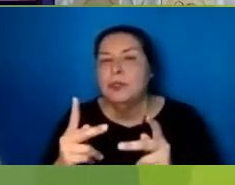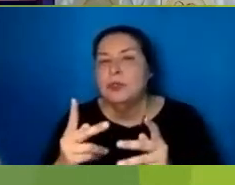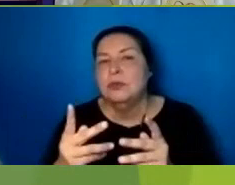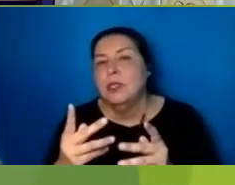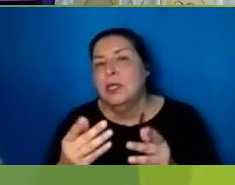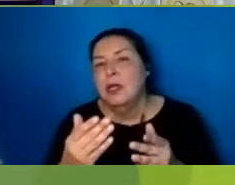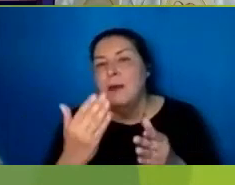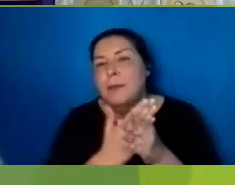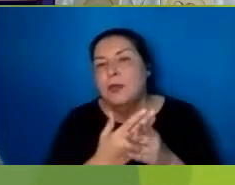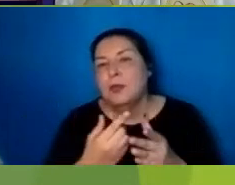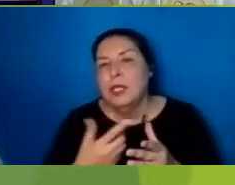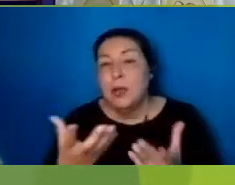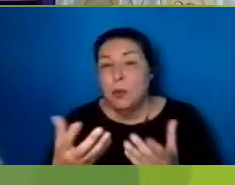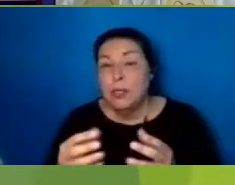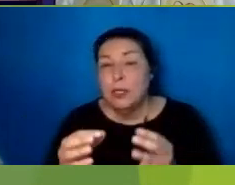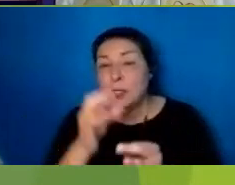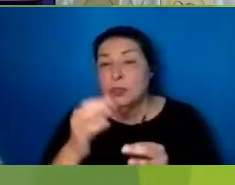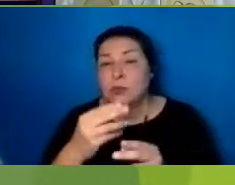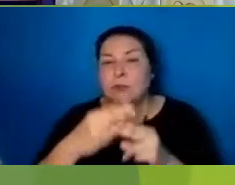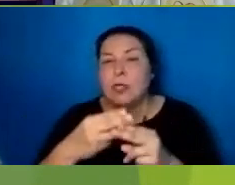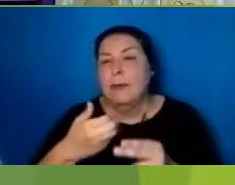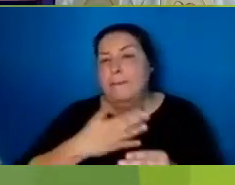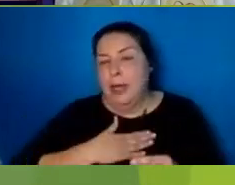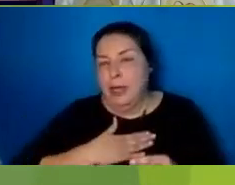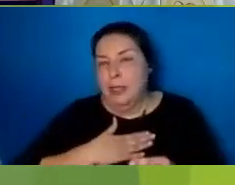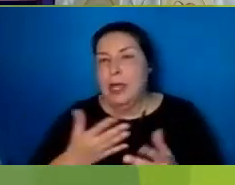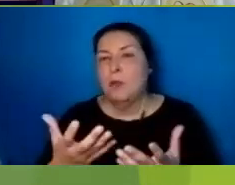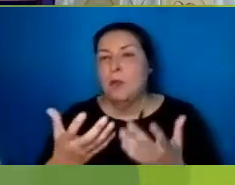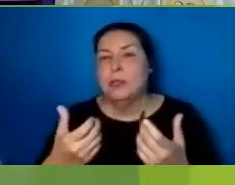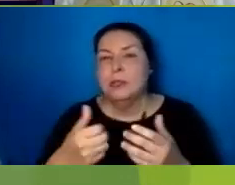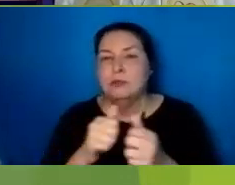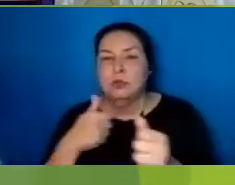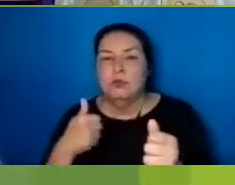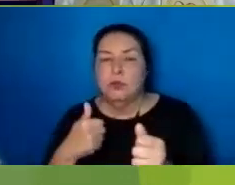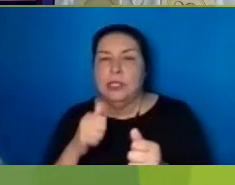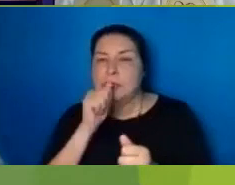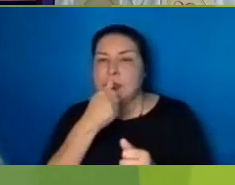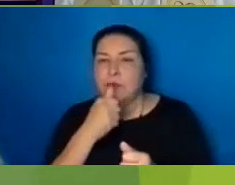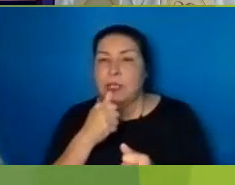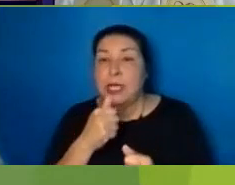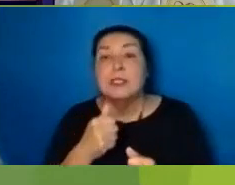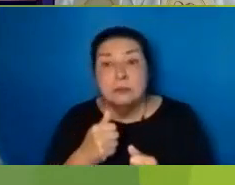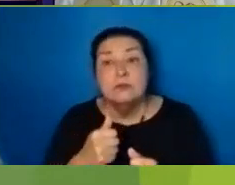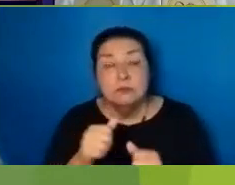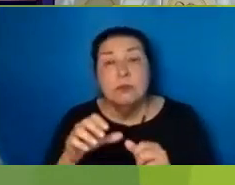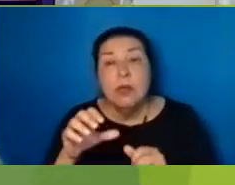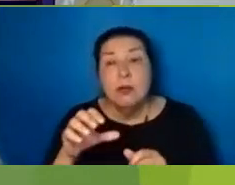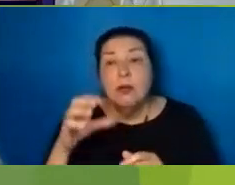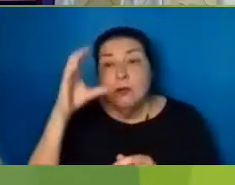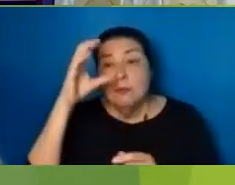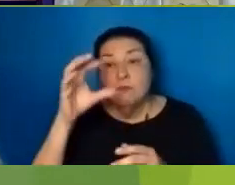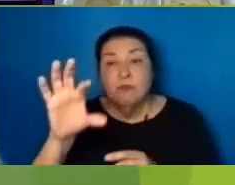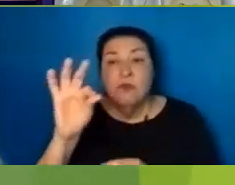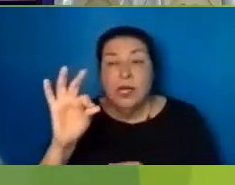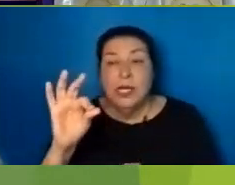I had been Far more Anxious to Avoid suffering Than to Achieve delight It had Always been Aimed at Limited